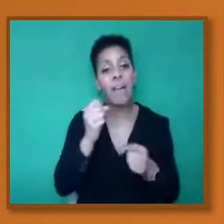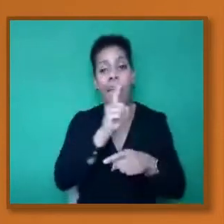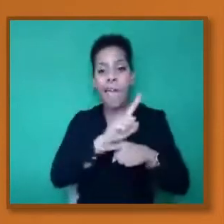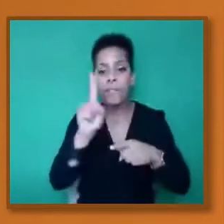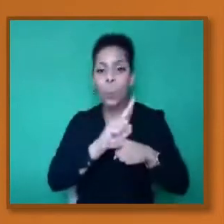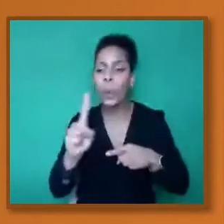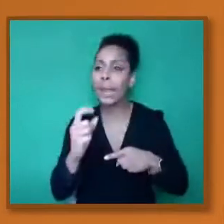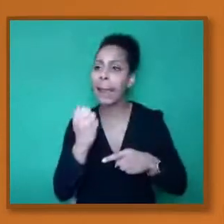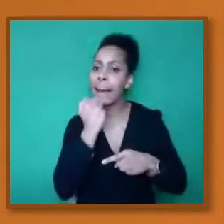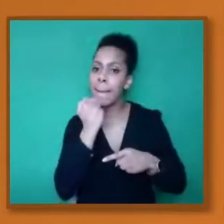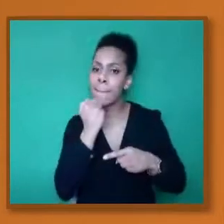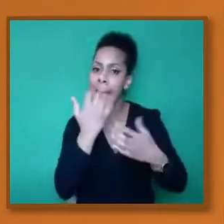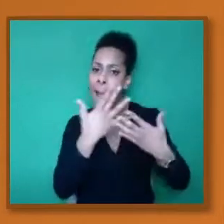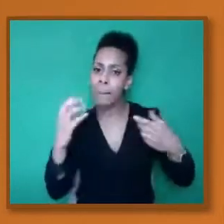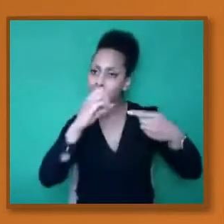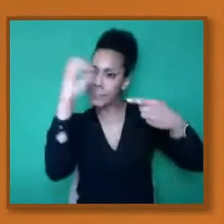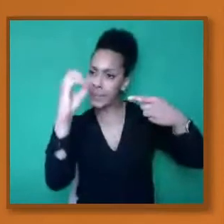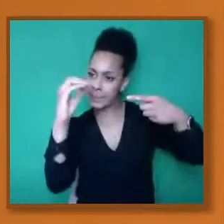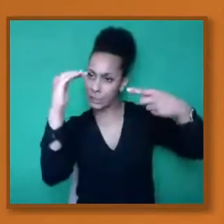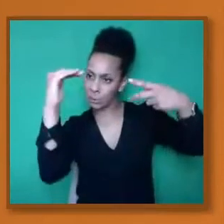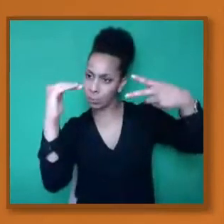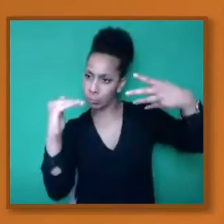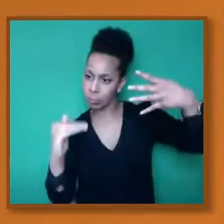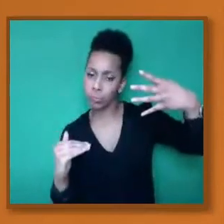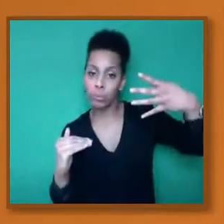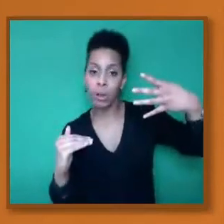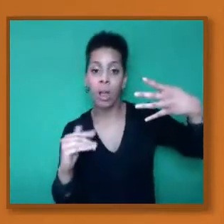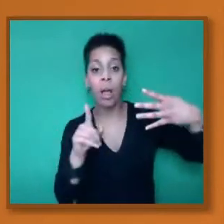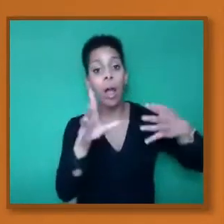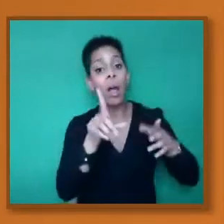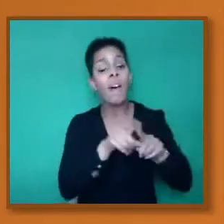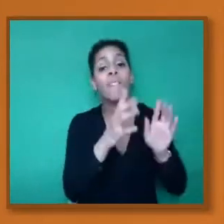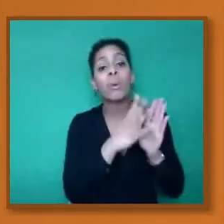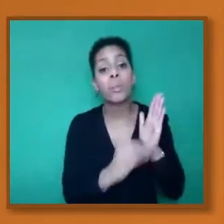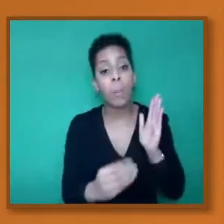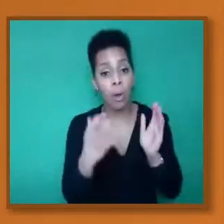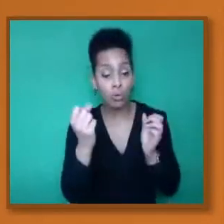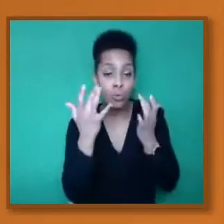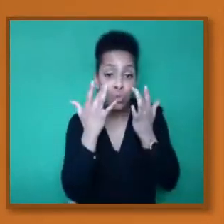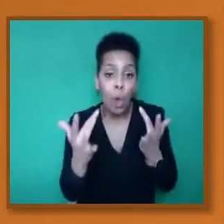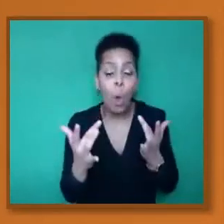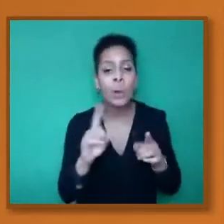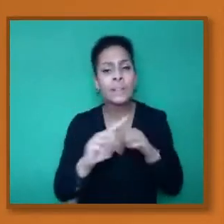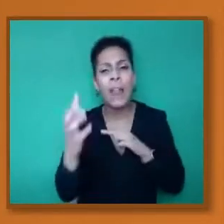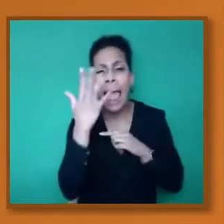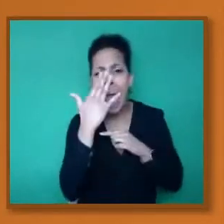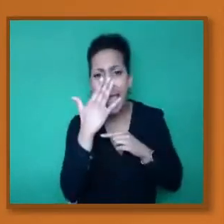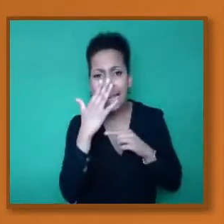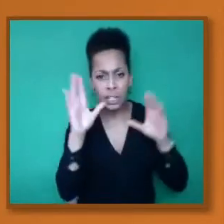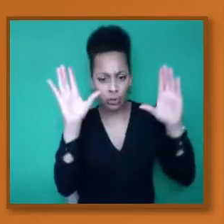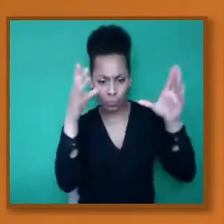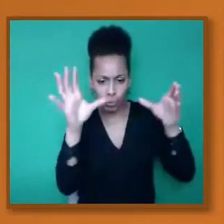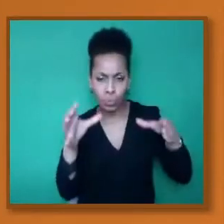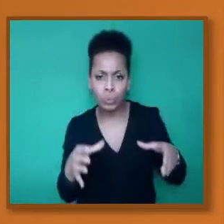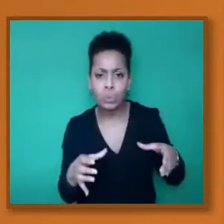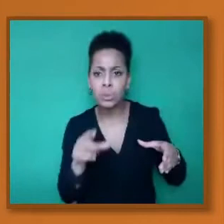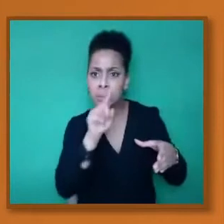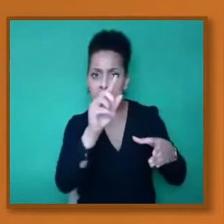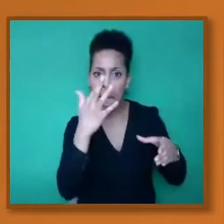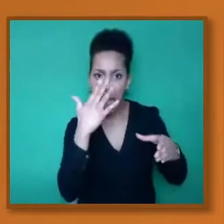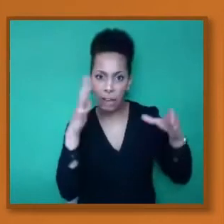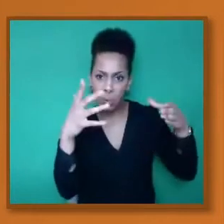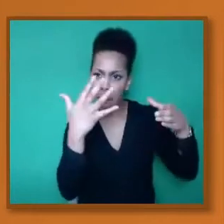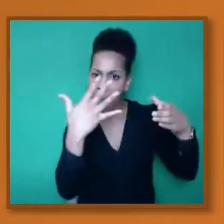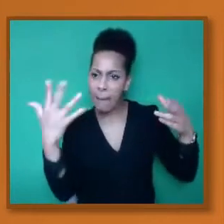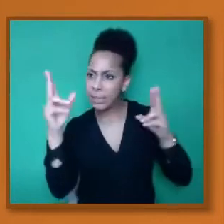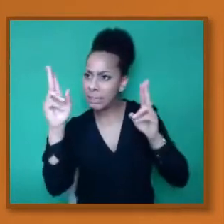example, in the different age ranges, what we will see is the number of deaths within those different age ranges from